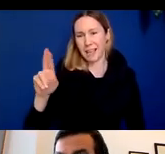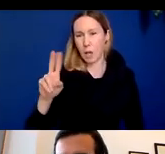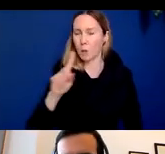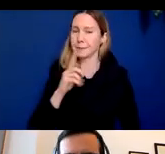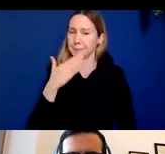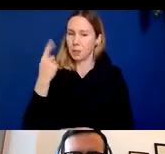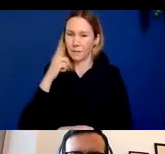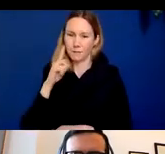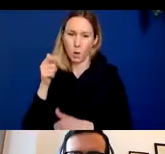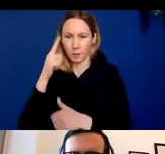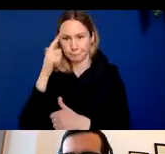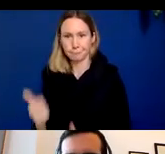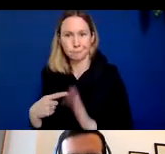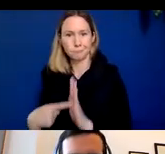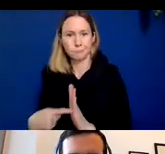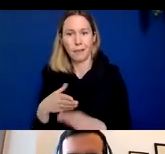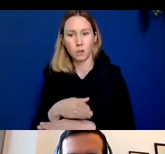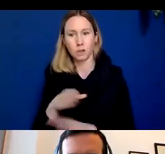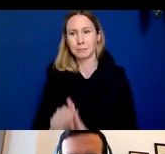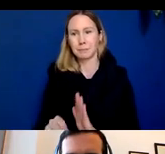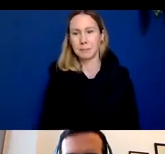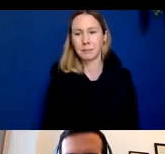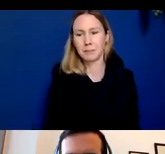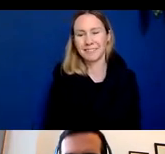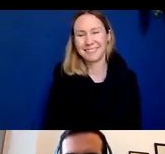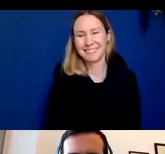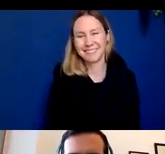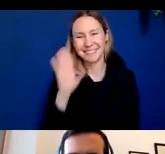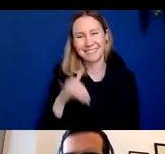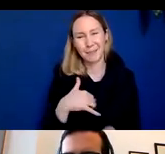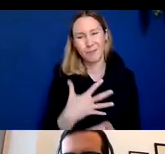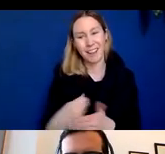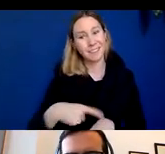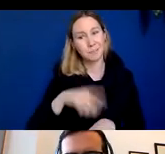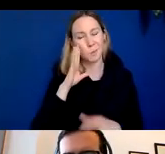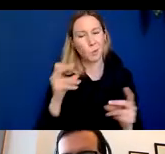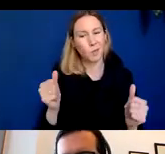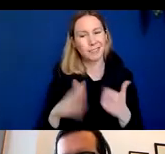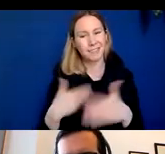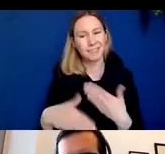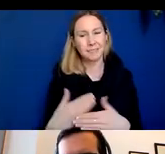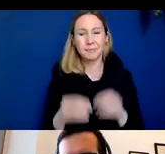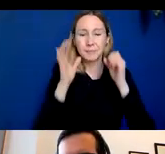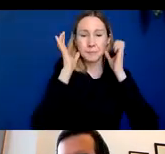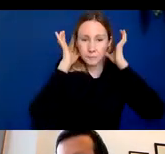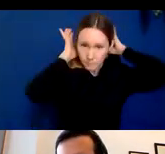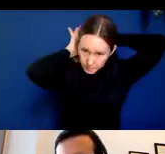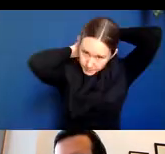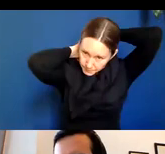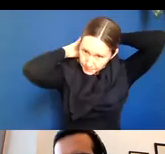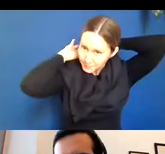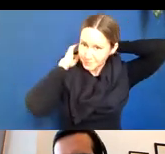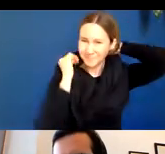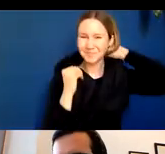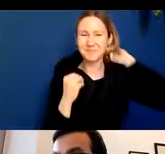with clinical progression and I know I'm running out of time so I'll zip through this really quickly but this is just kind of an overview of tau biology tau usually